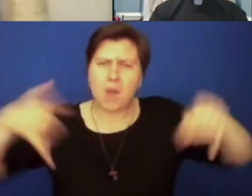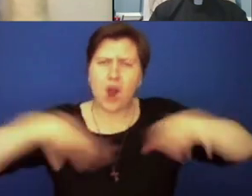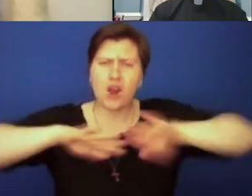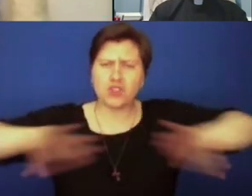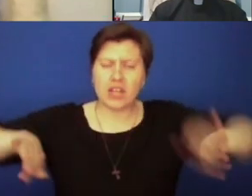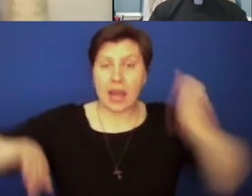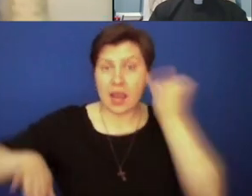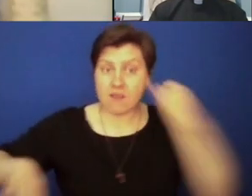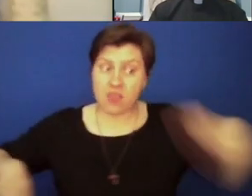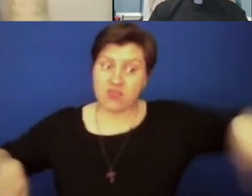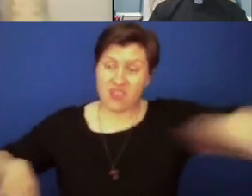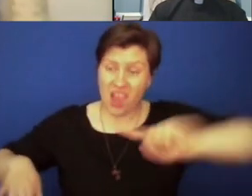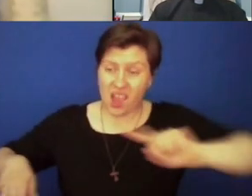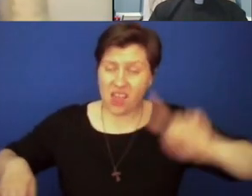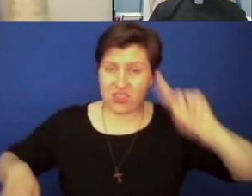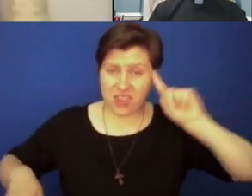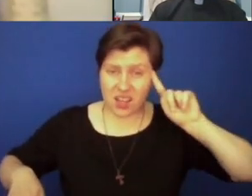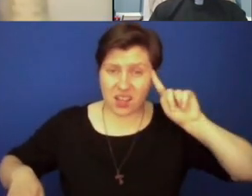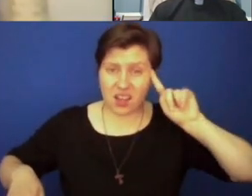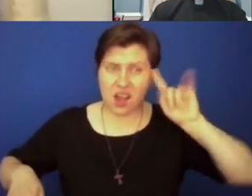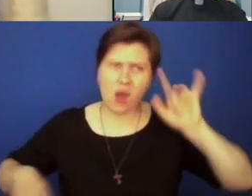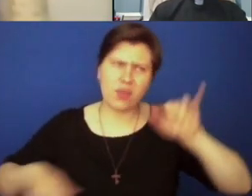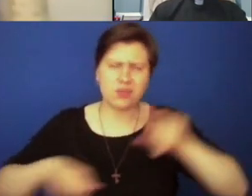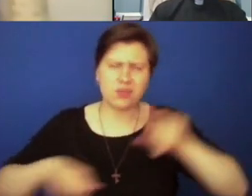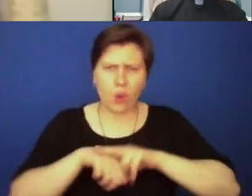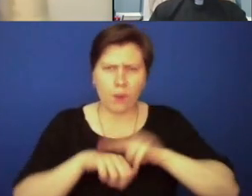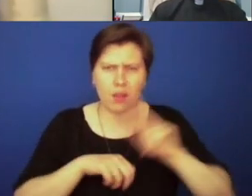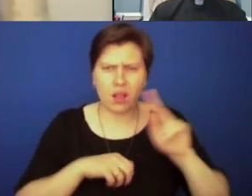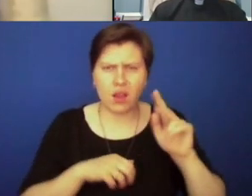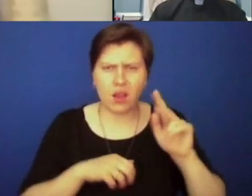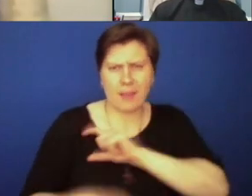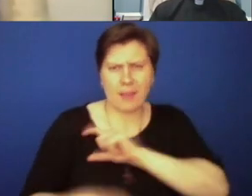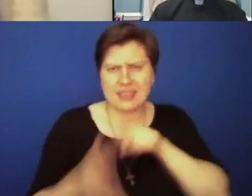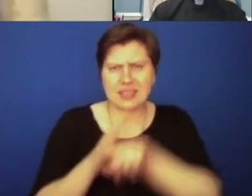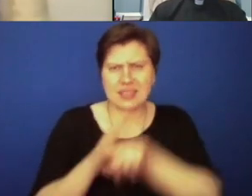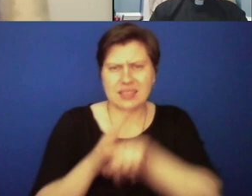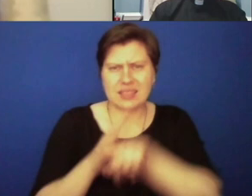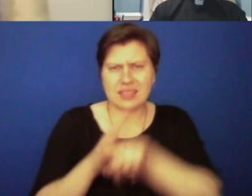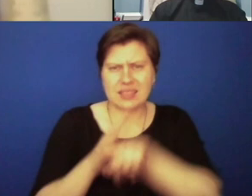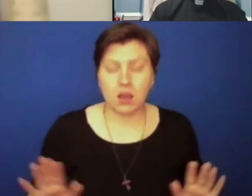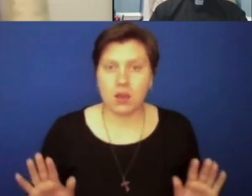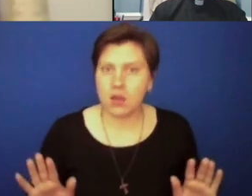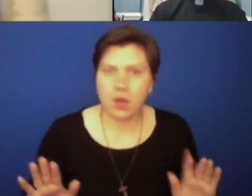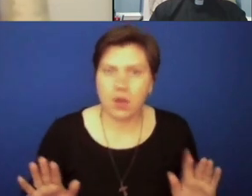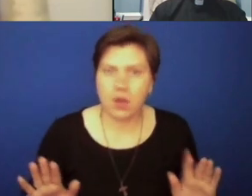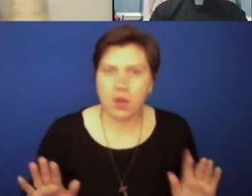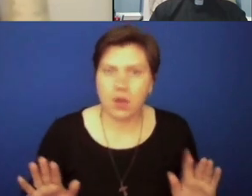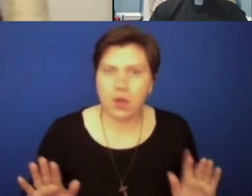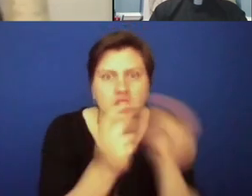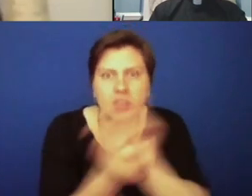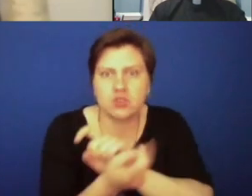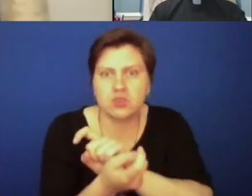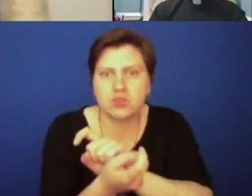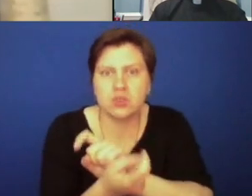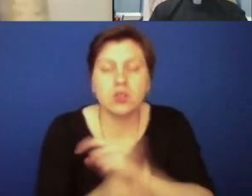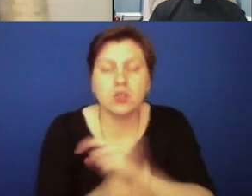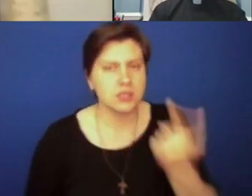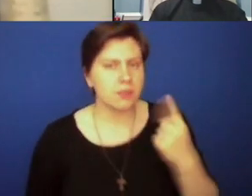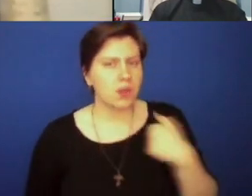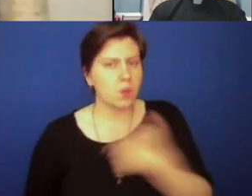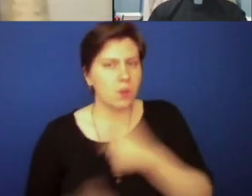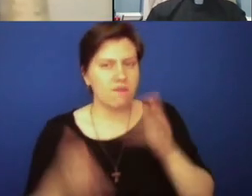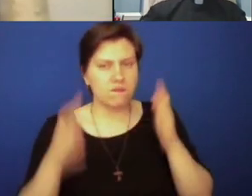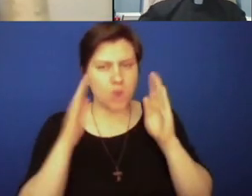they have this idea or this thought that this is normal, we need to do something about it. And so one of the things that we really focus